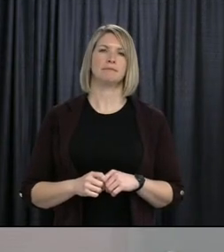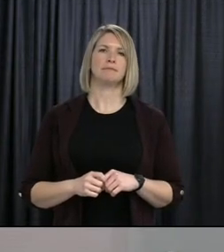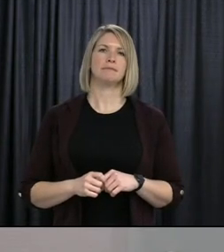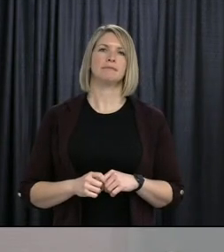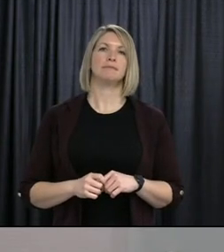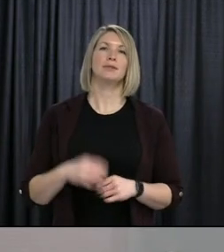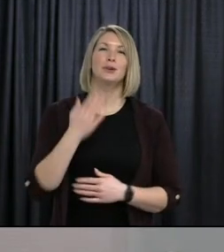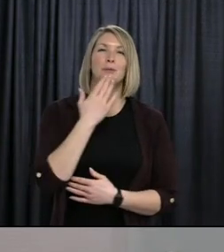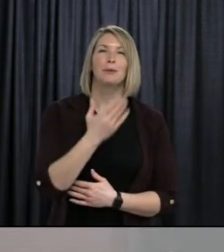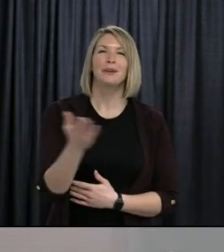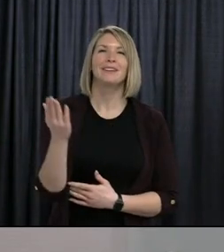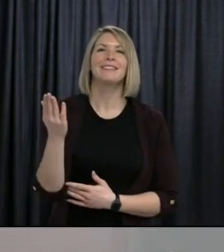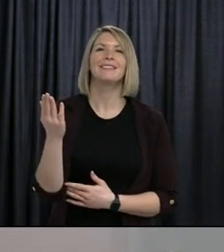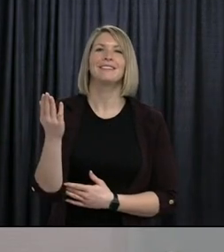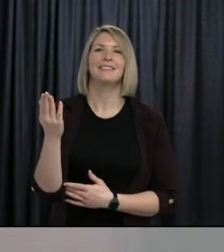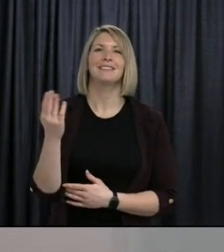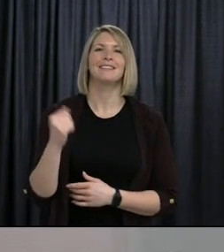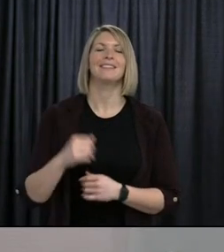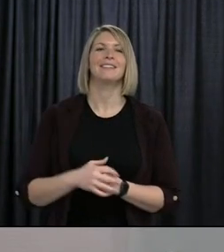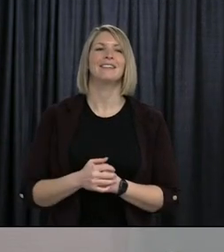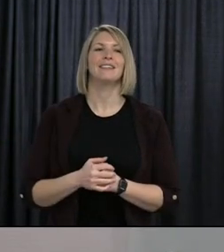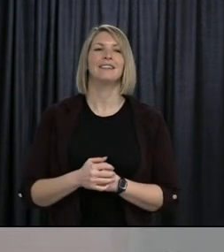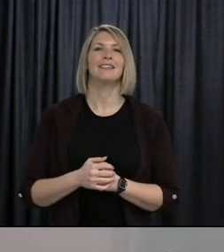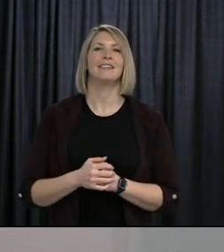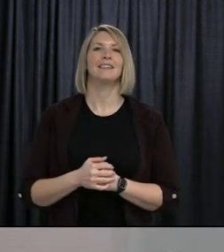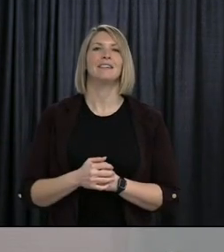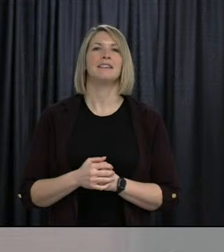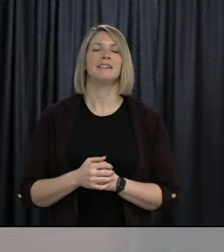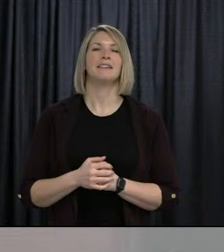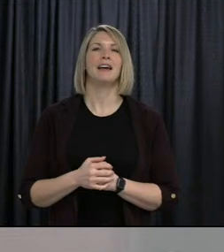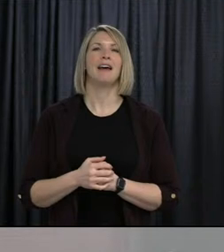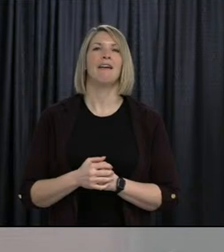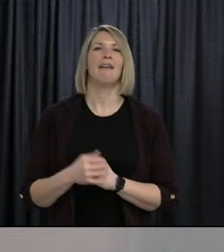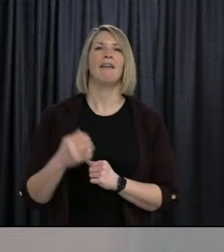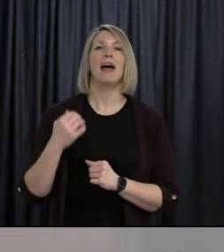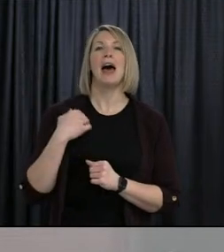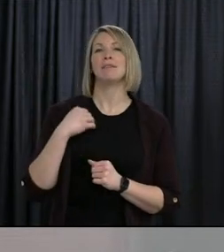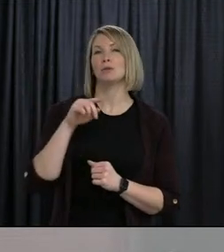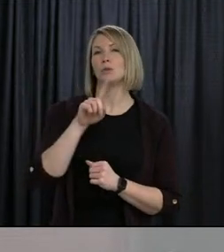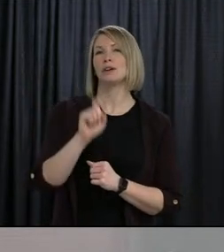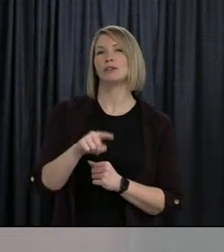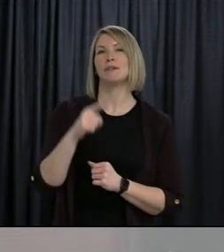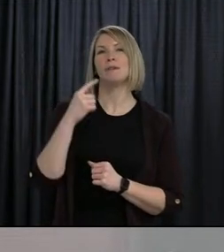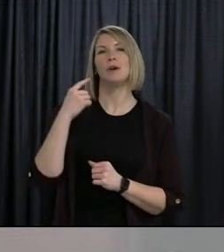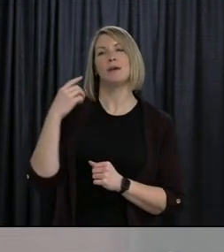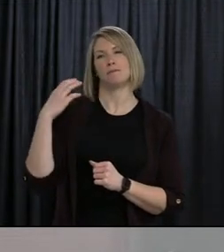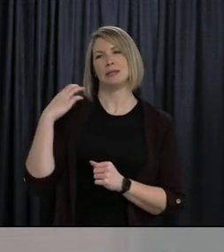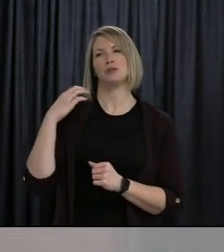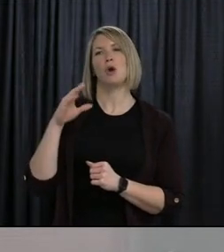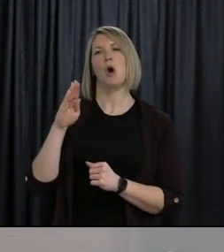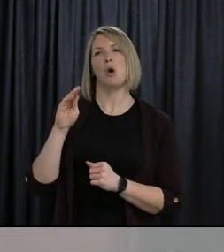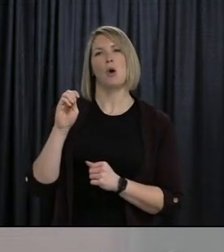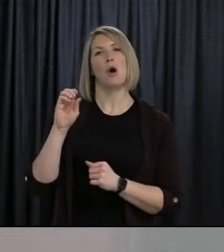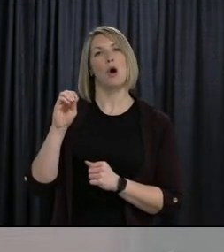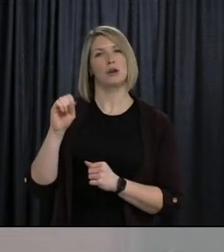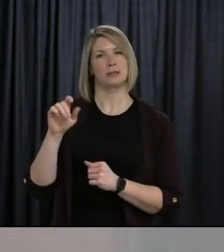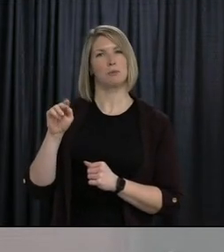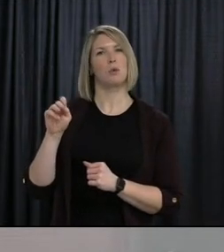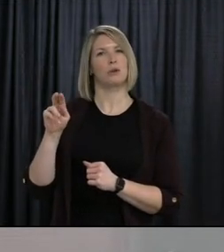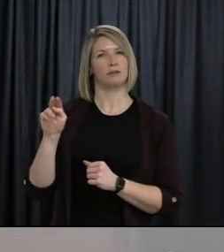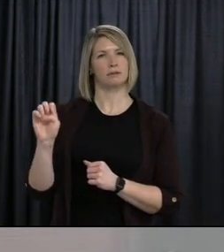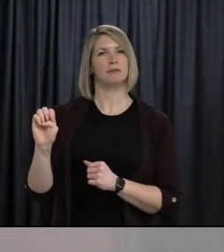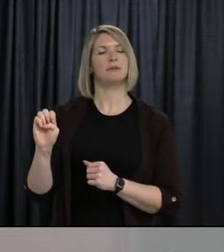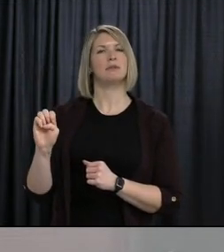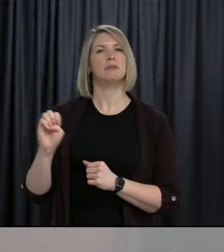Good morning. I guess this question is for Minister Osborne. Well, I see that there's